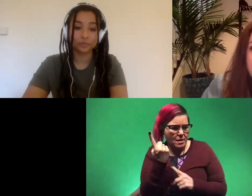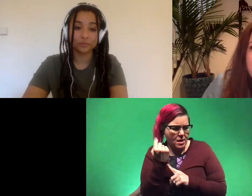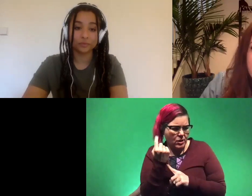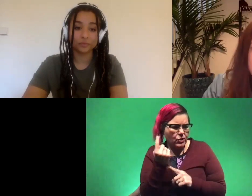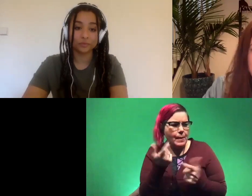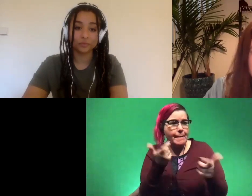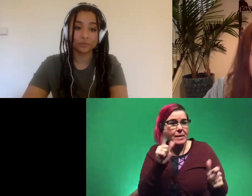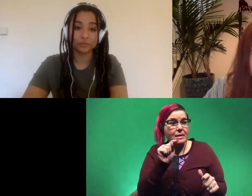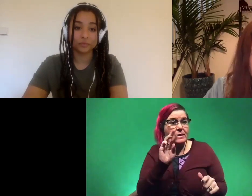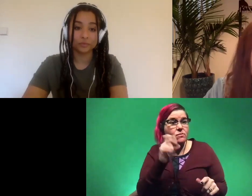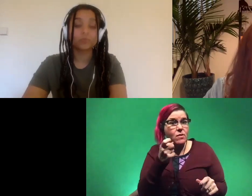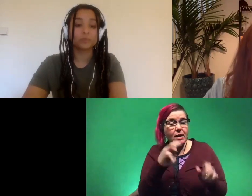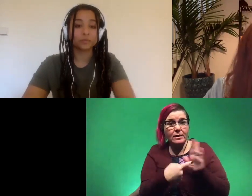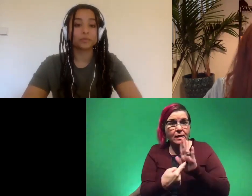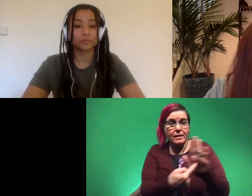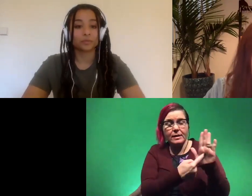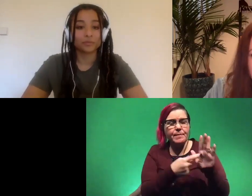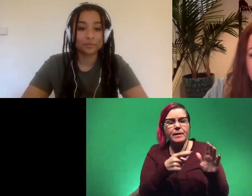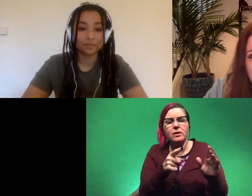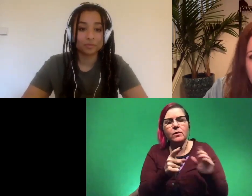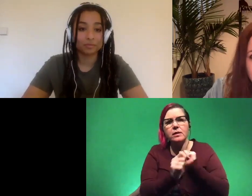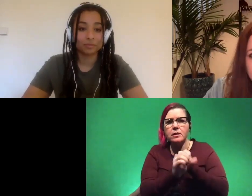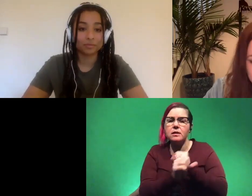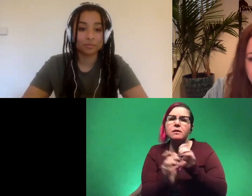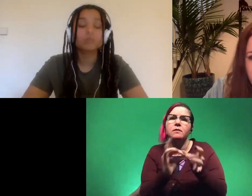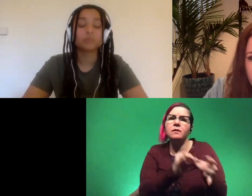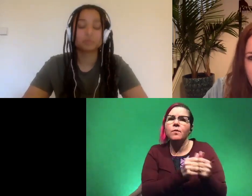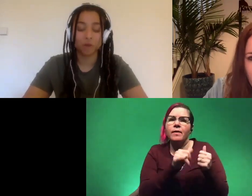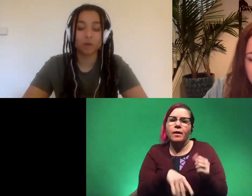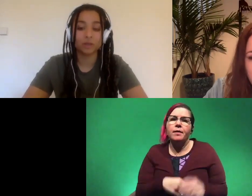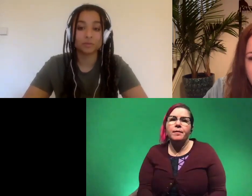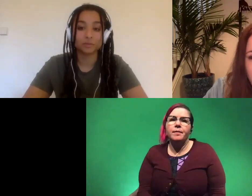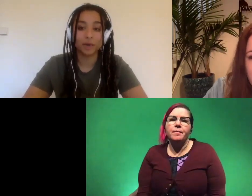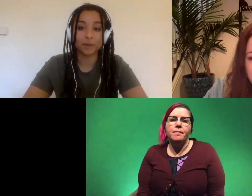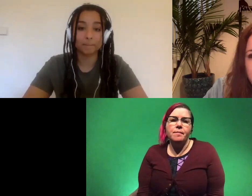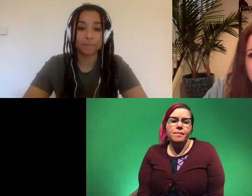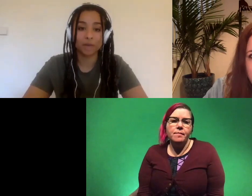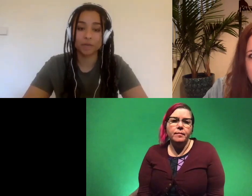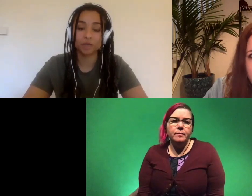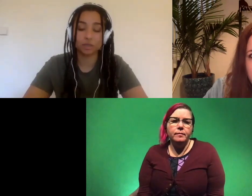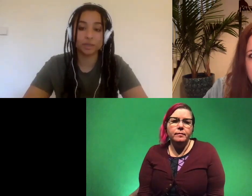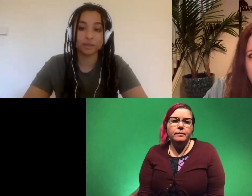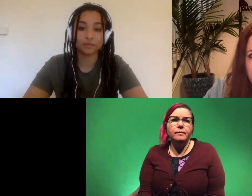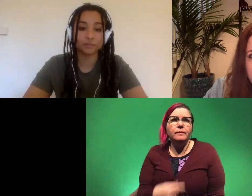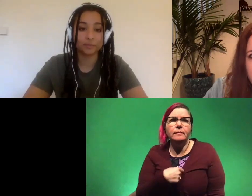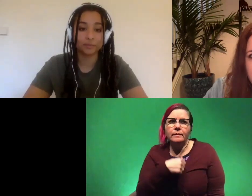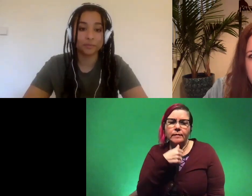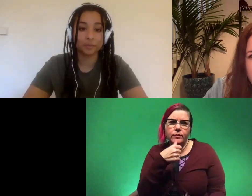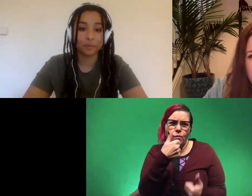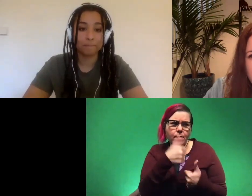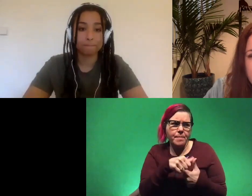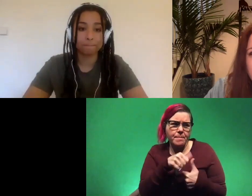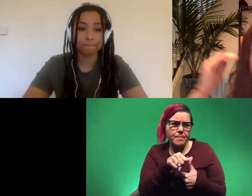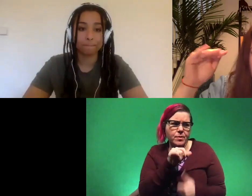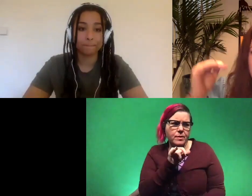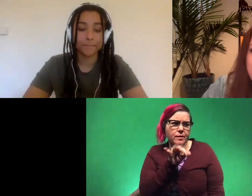big t-rex exhibit so they were doing videos i think associated with that um i don't remember if they would be